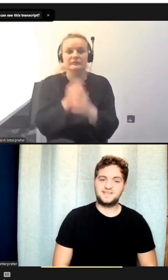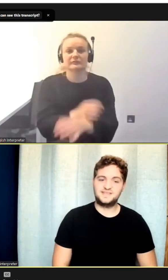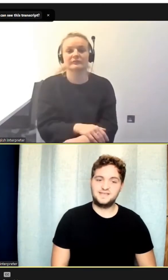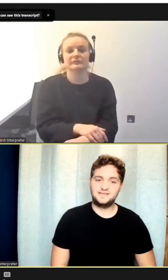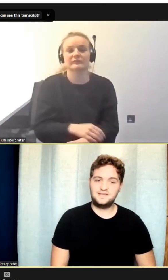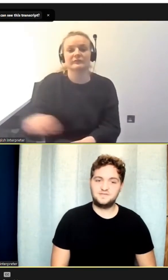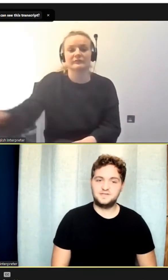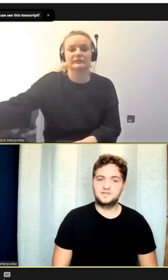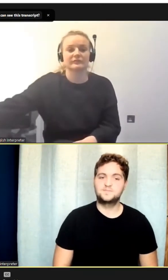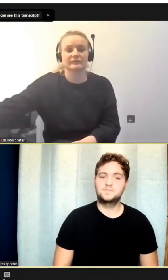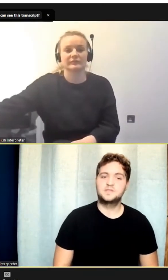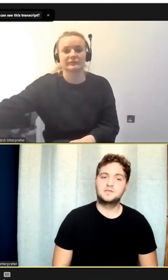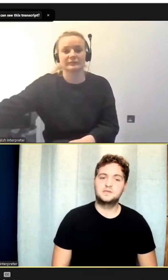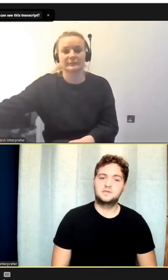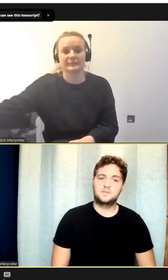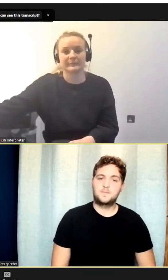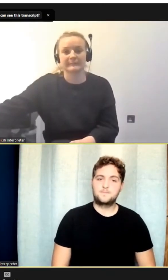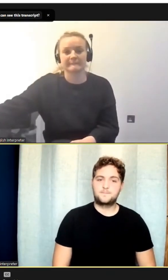Fantastic, yeah, definitely.